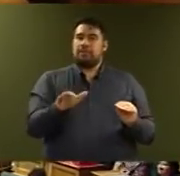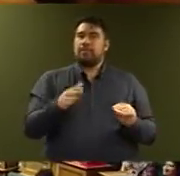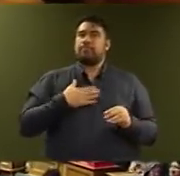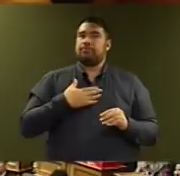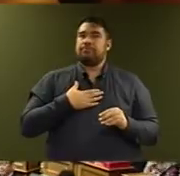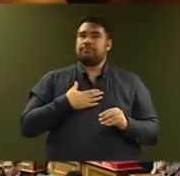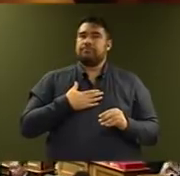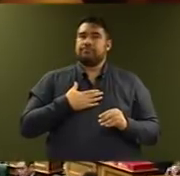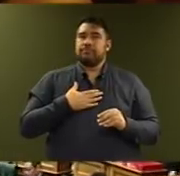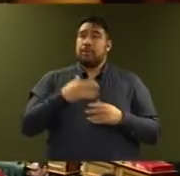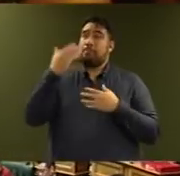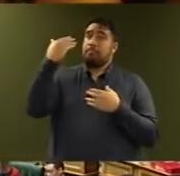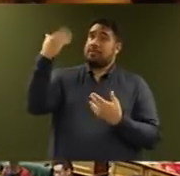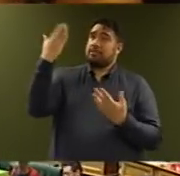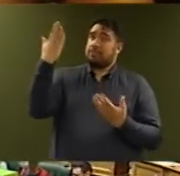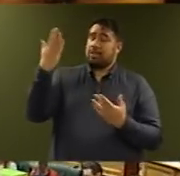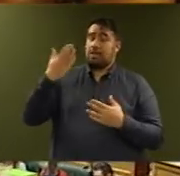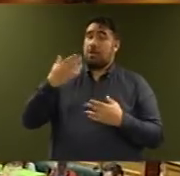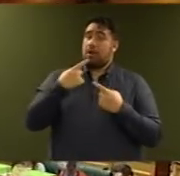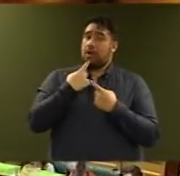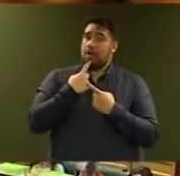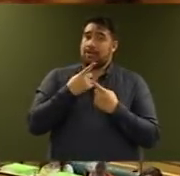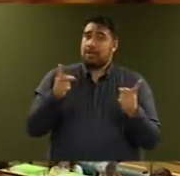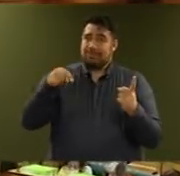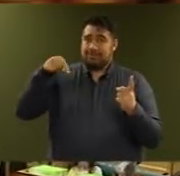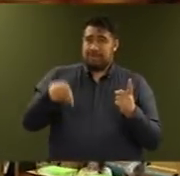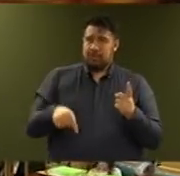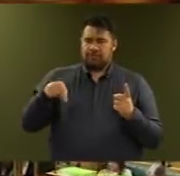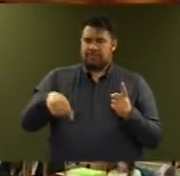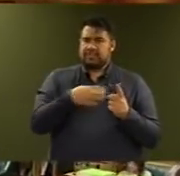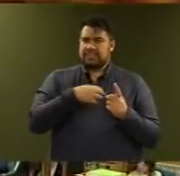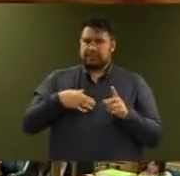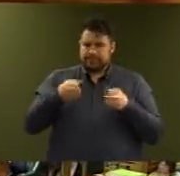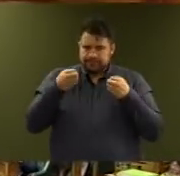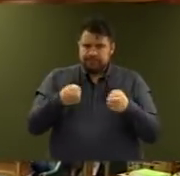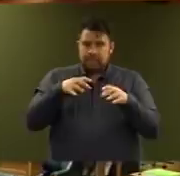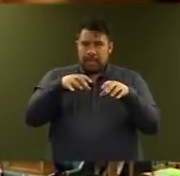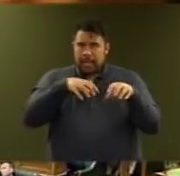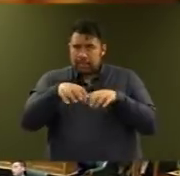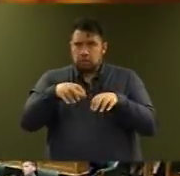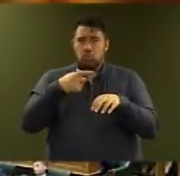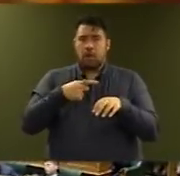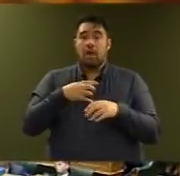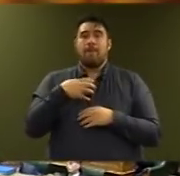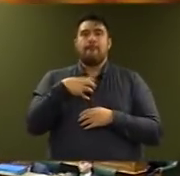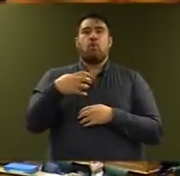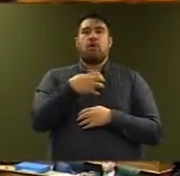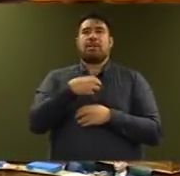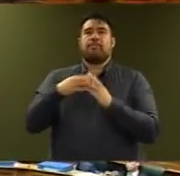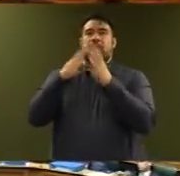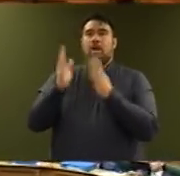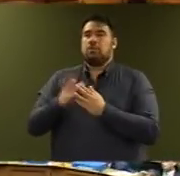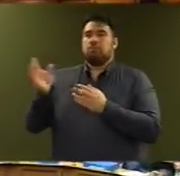Today, am announcing that this Government is taking serious action to increase the supply of public housing by